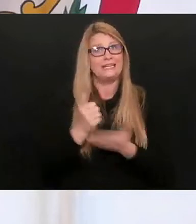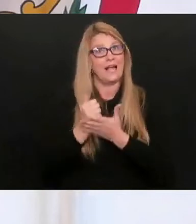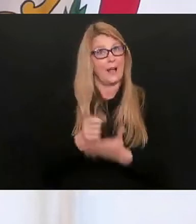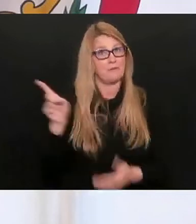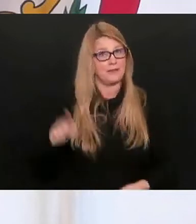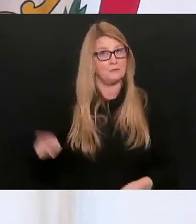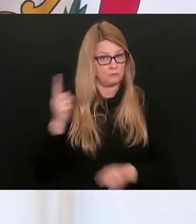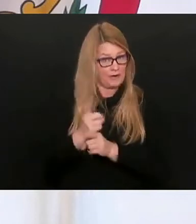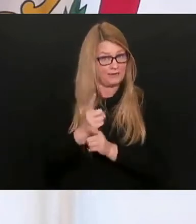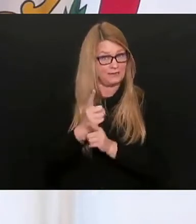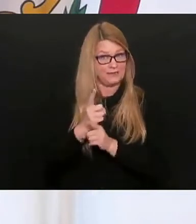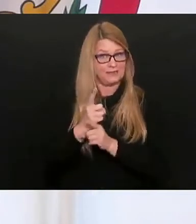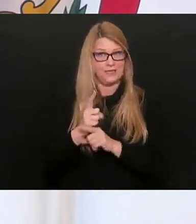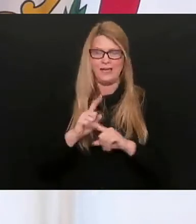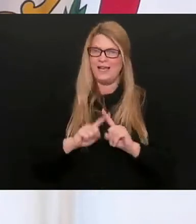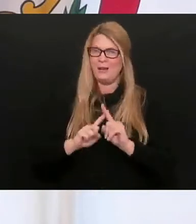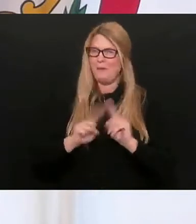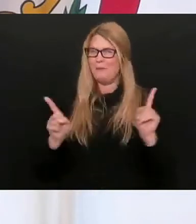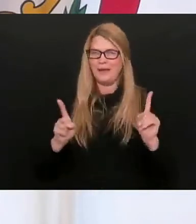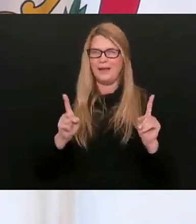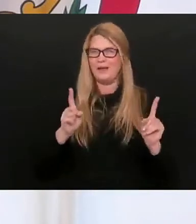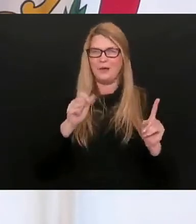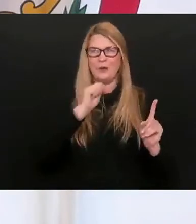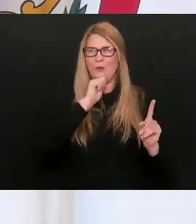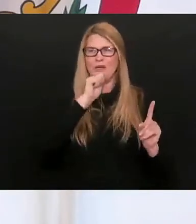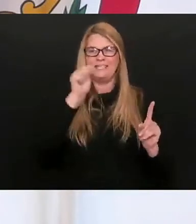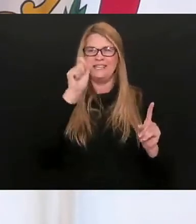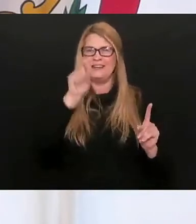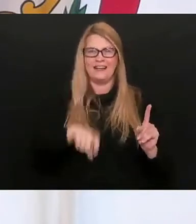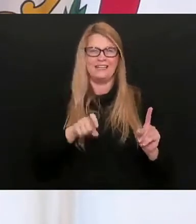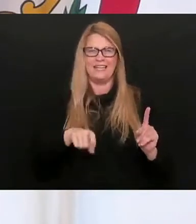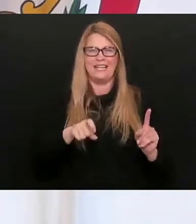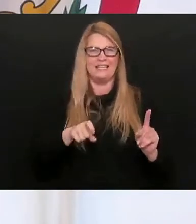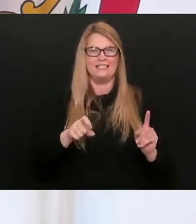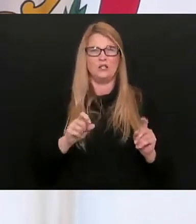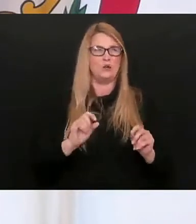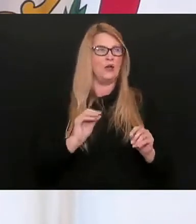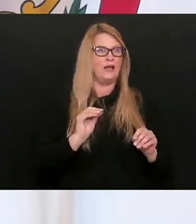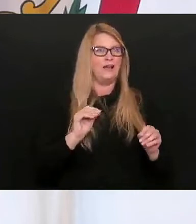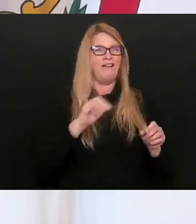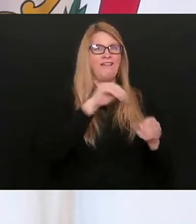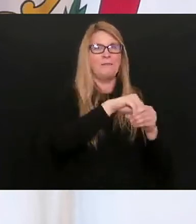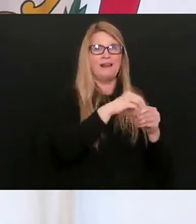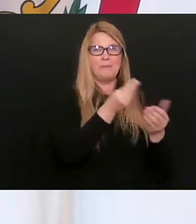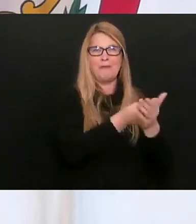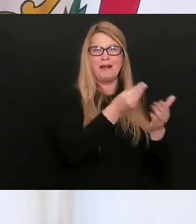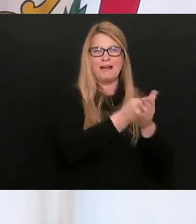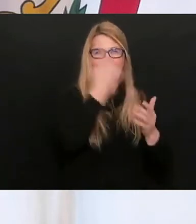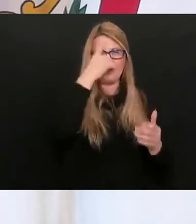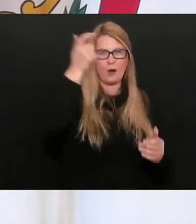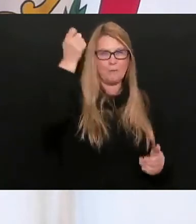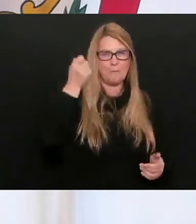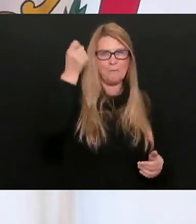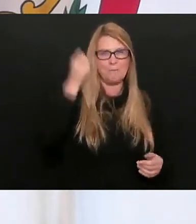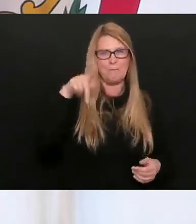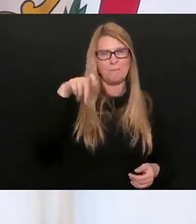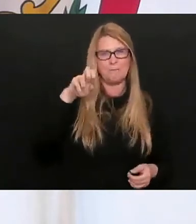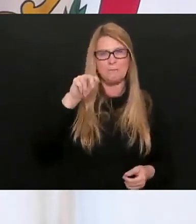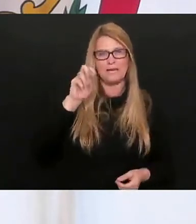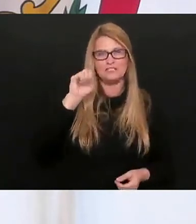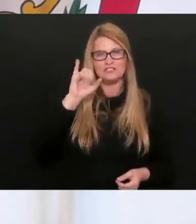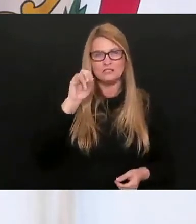but we did not need to come in and bail out pension funds and have all kinds of pet projects and all kinds of things